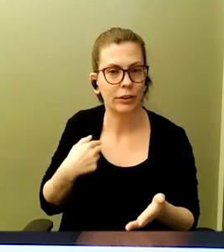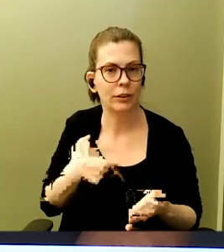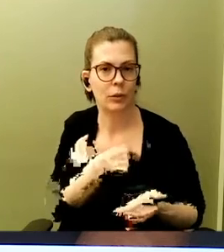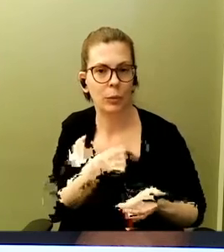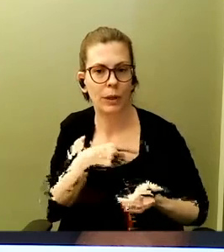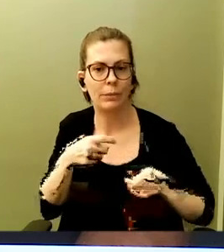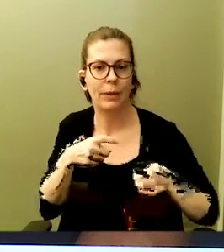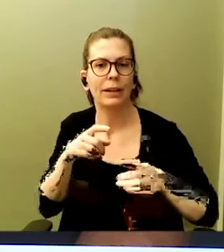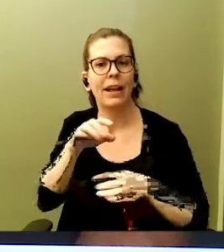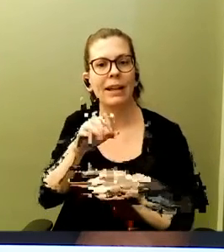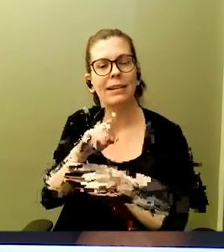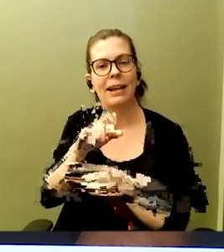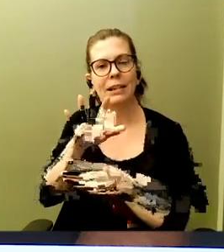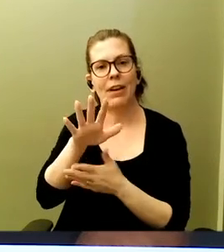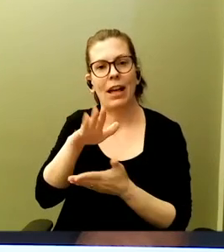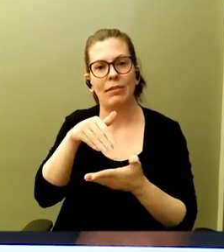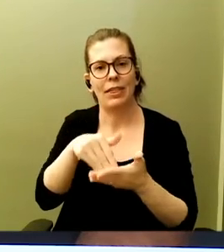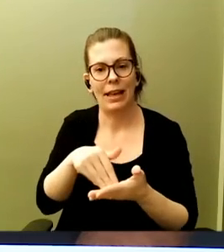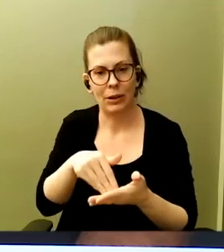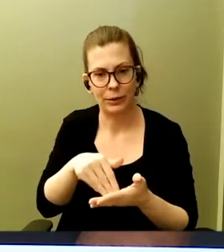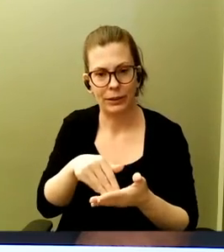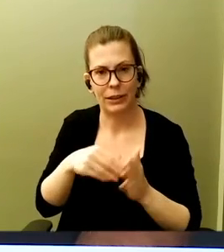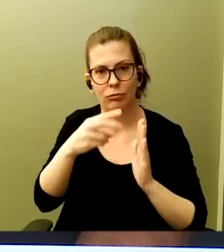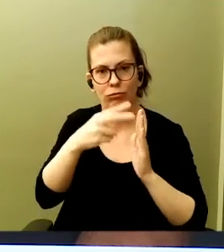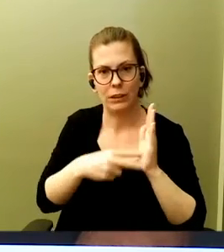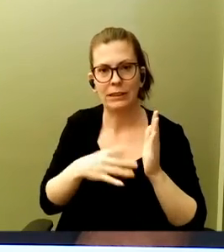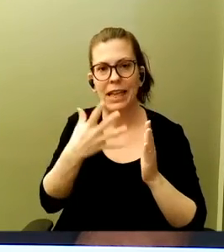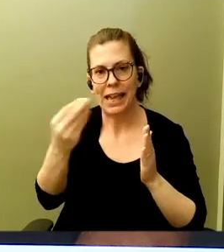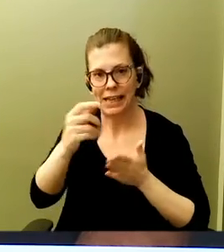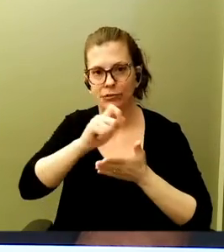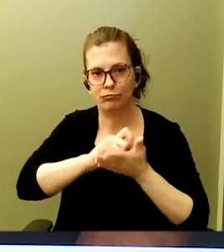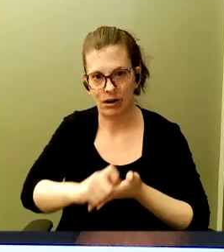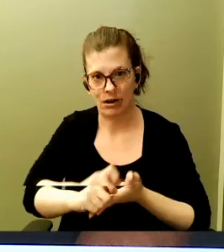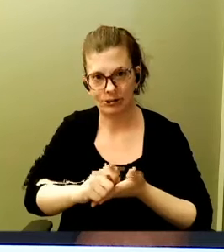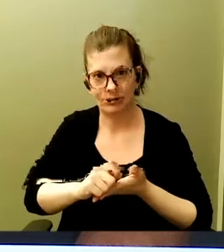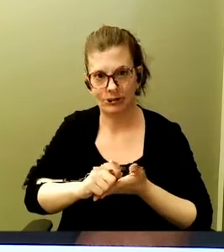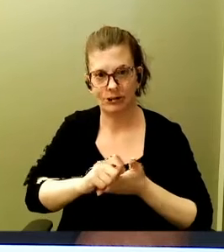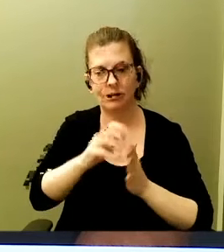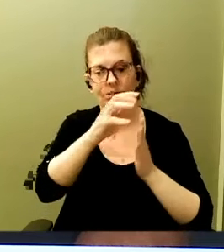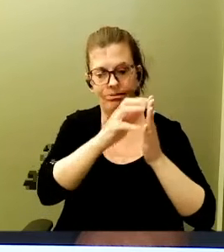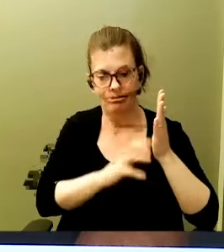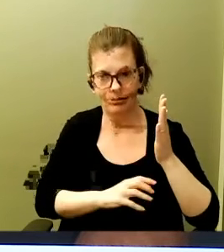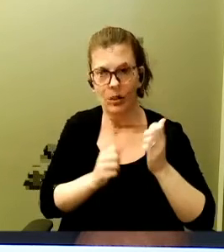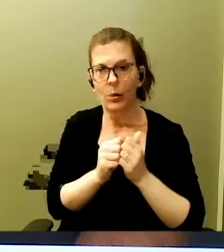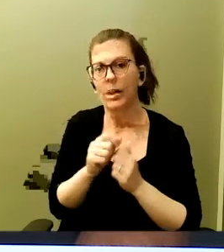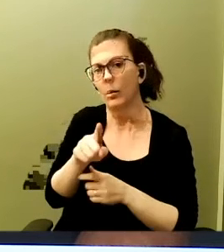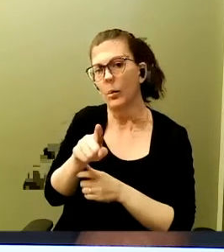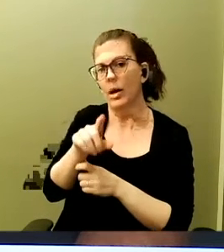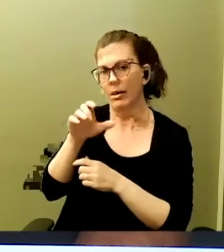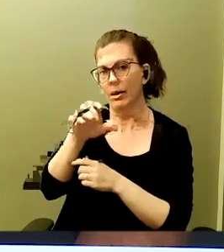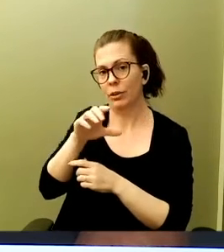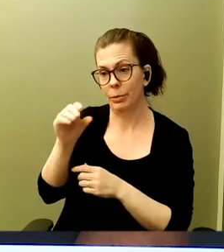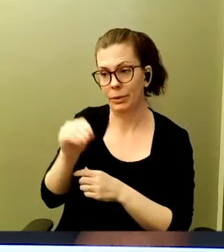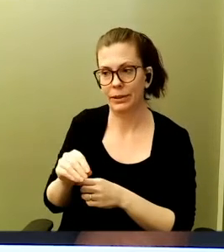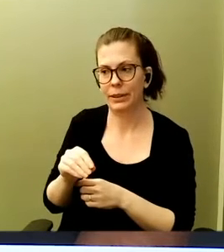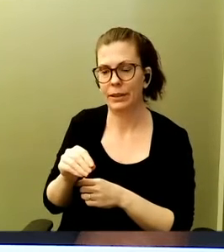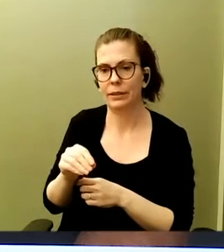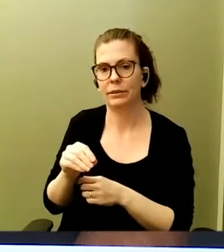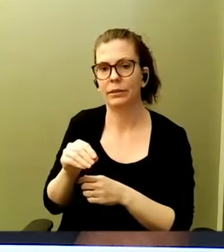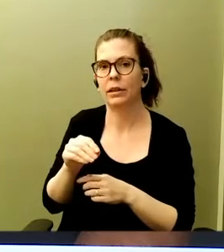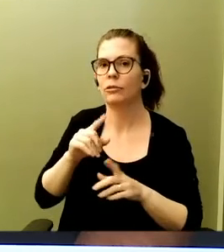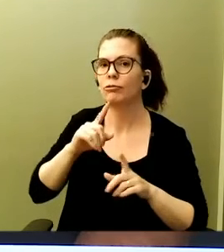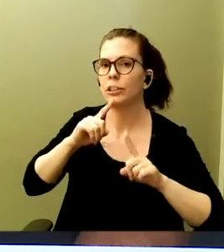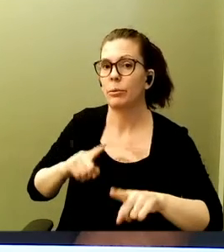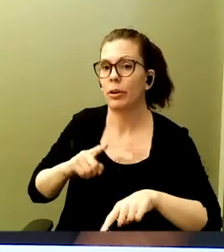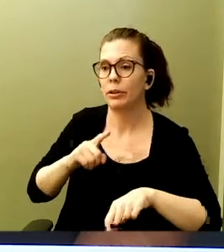,000 reads and writes with 100% response time under the